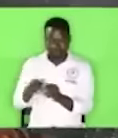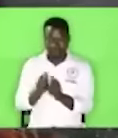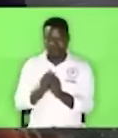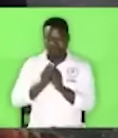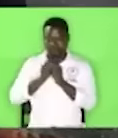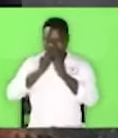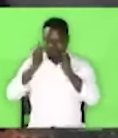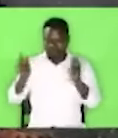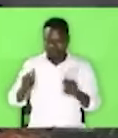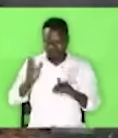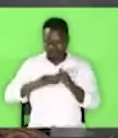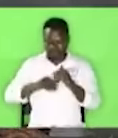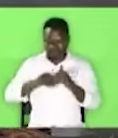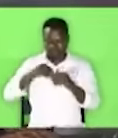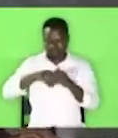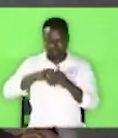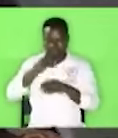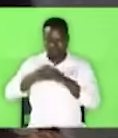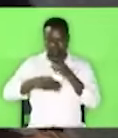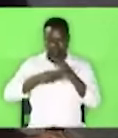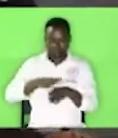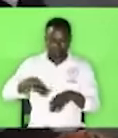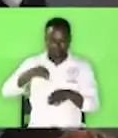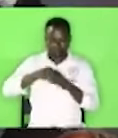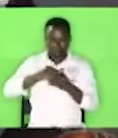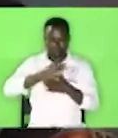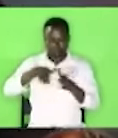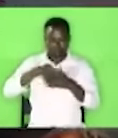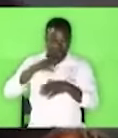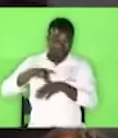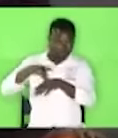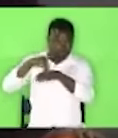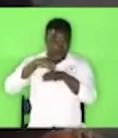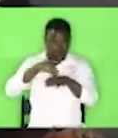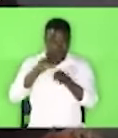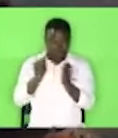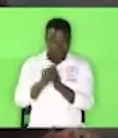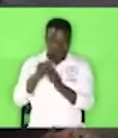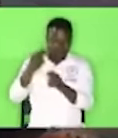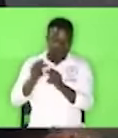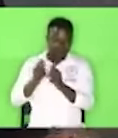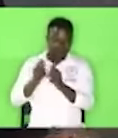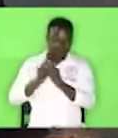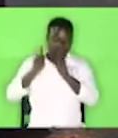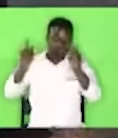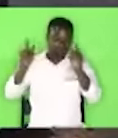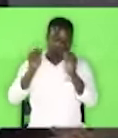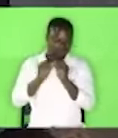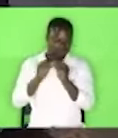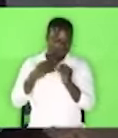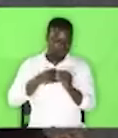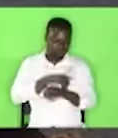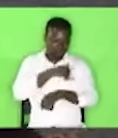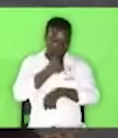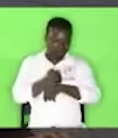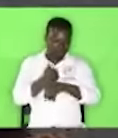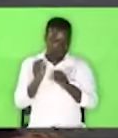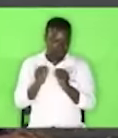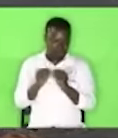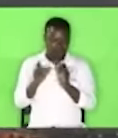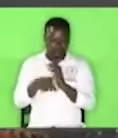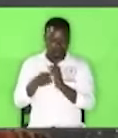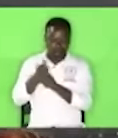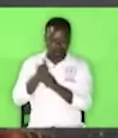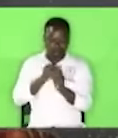all the world in all the earth the most famous name it has authority and it also has